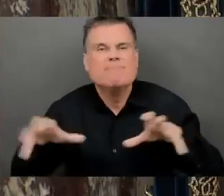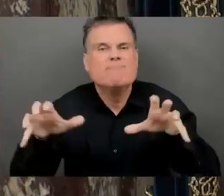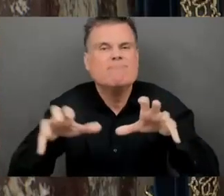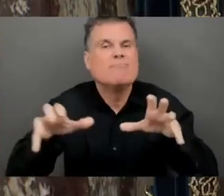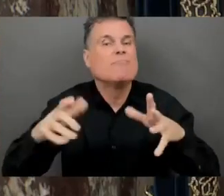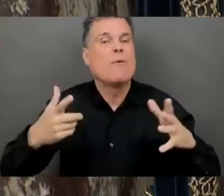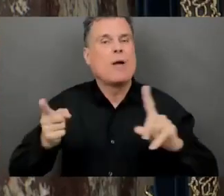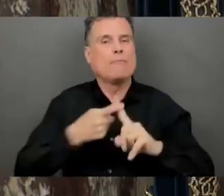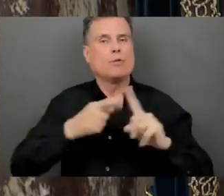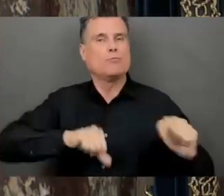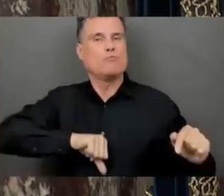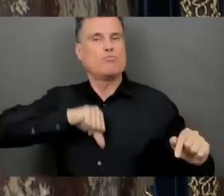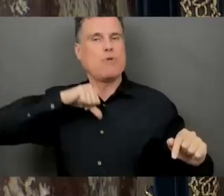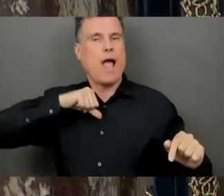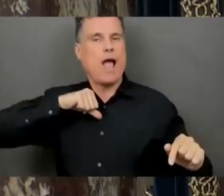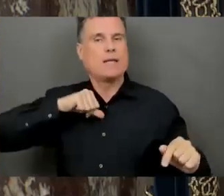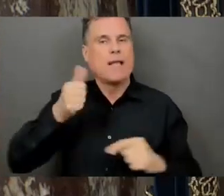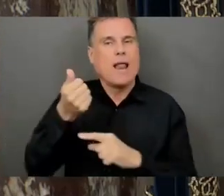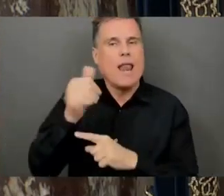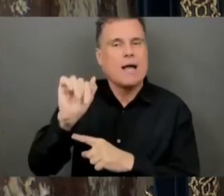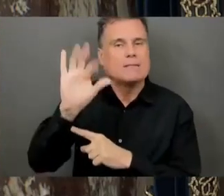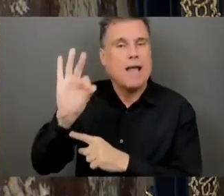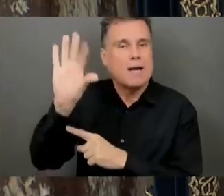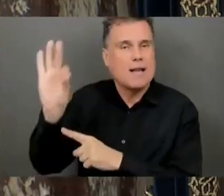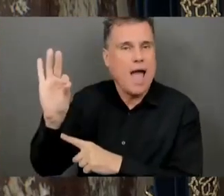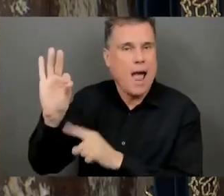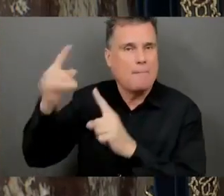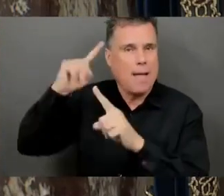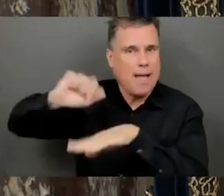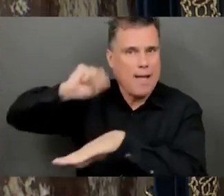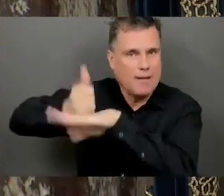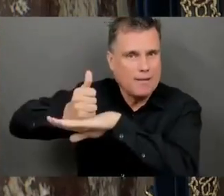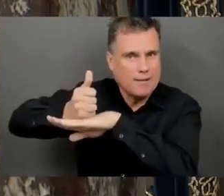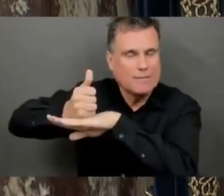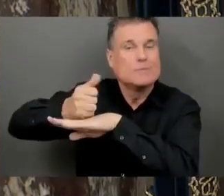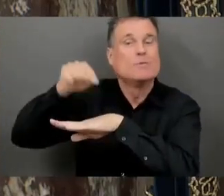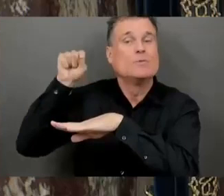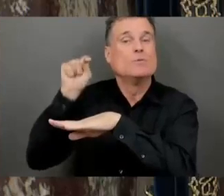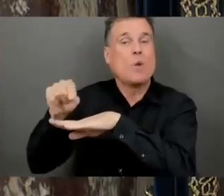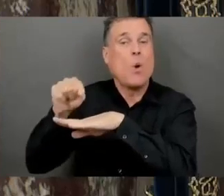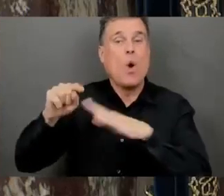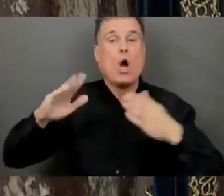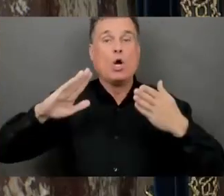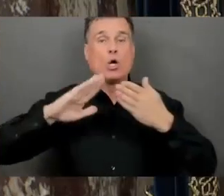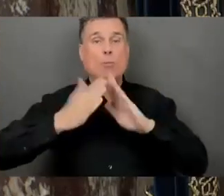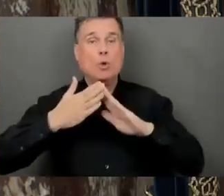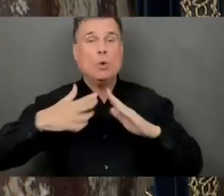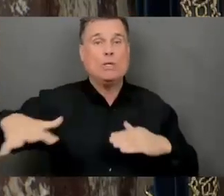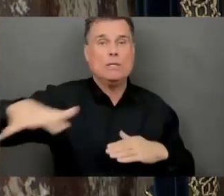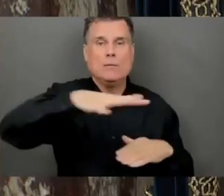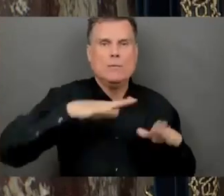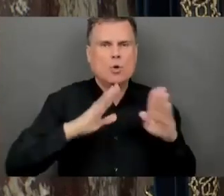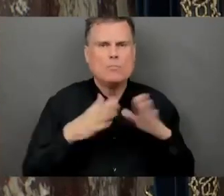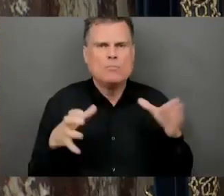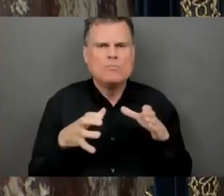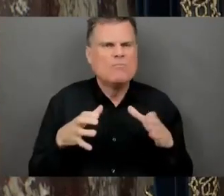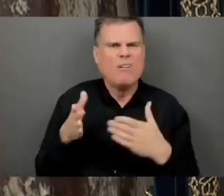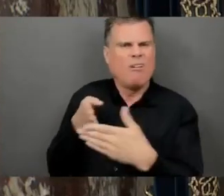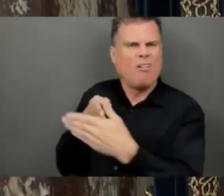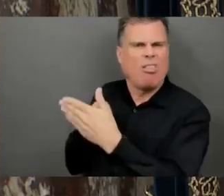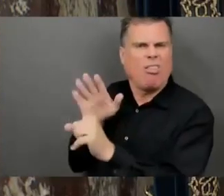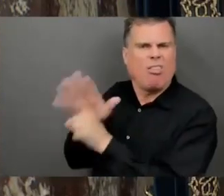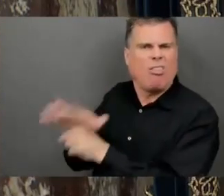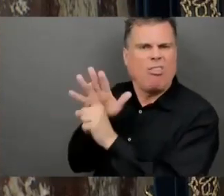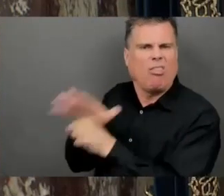was met with nothing but discrimination from the right, and they realized how important it was to continue with the rainbow community events.